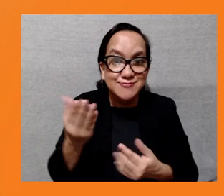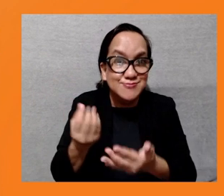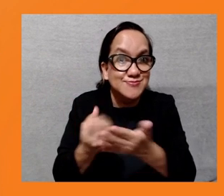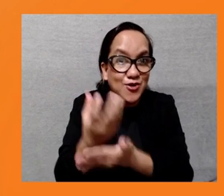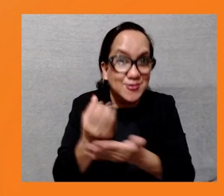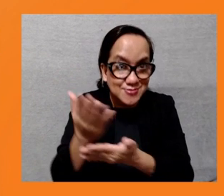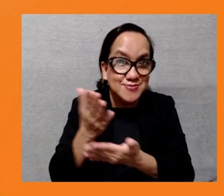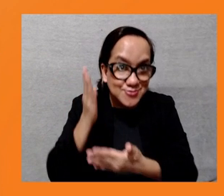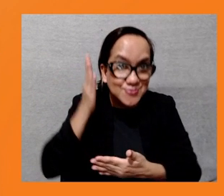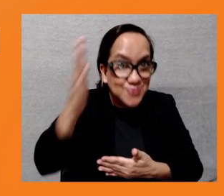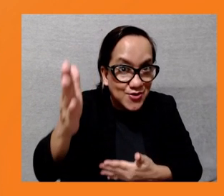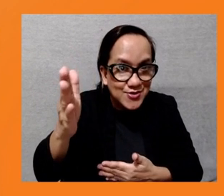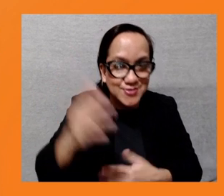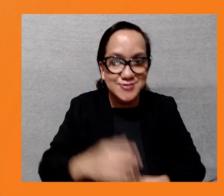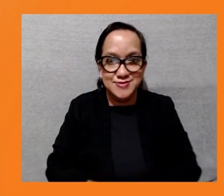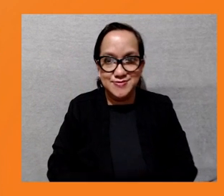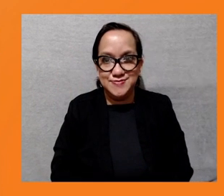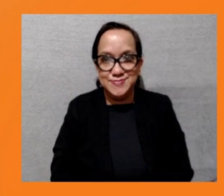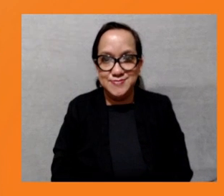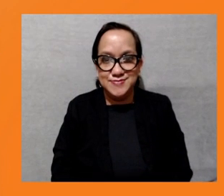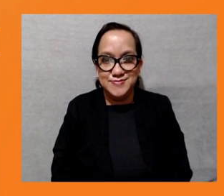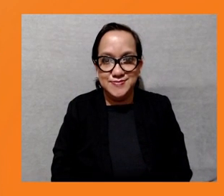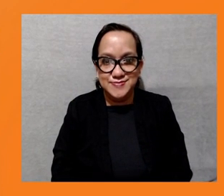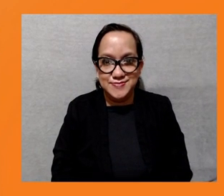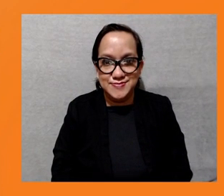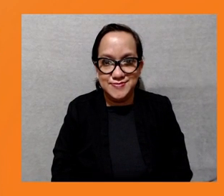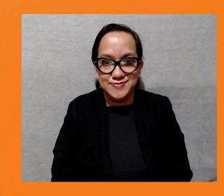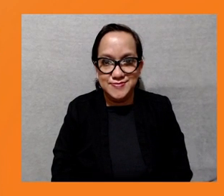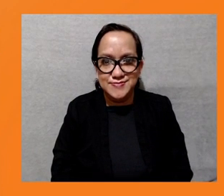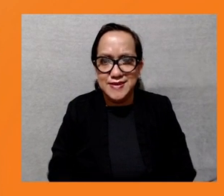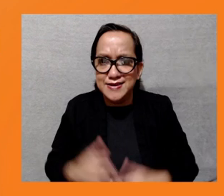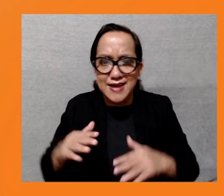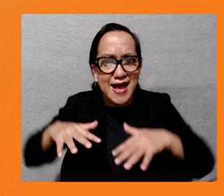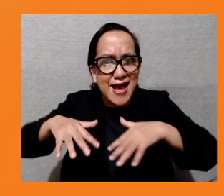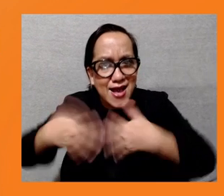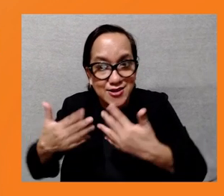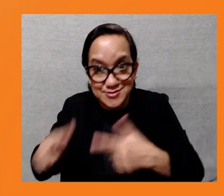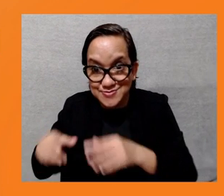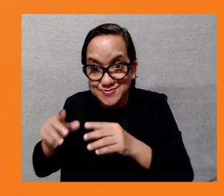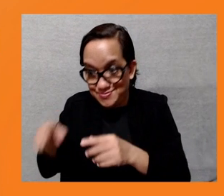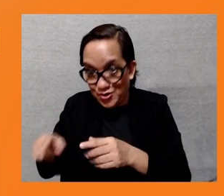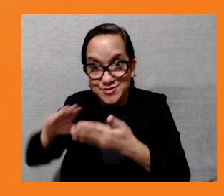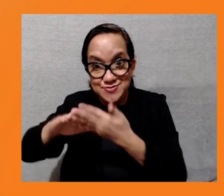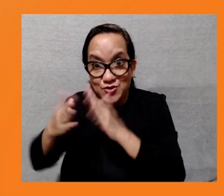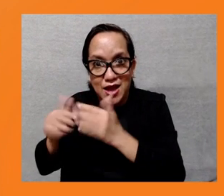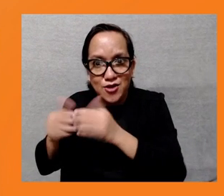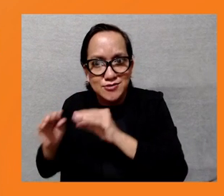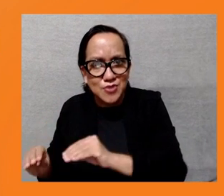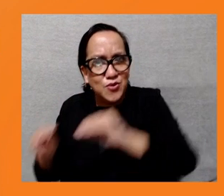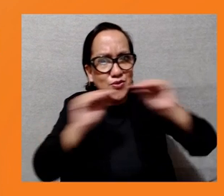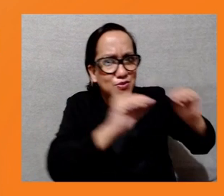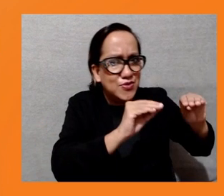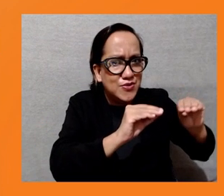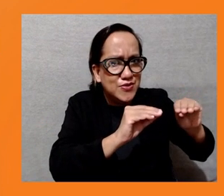For involuntary resettlement, so I'm not sure, I can't see the full question